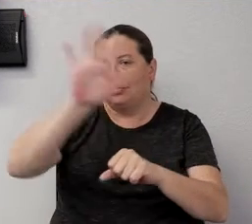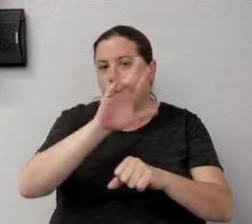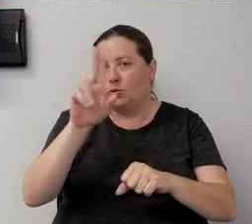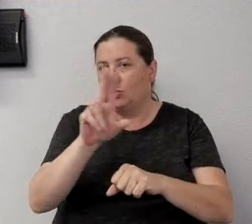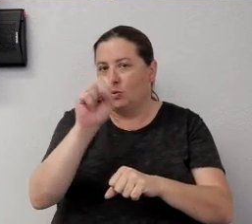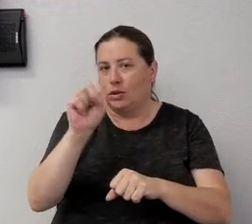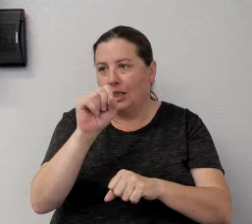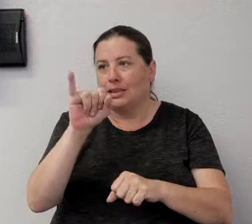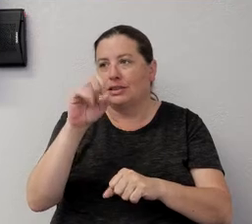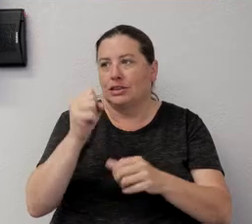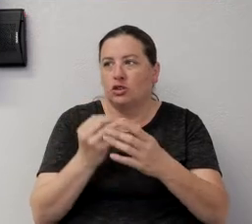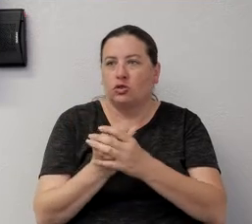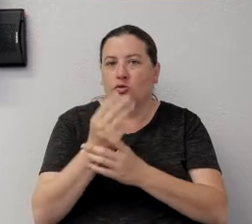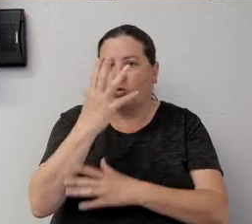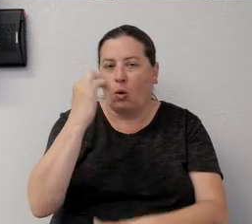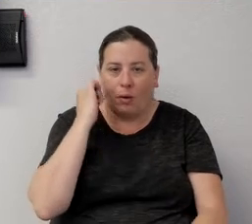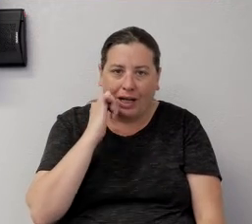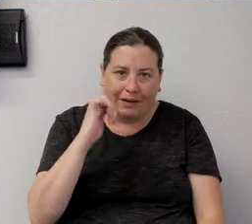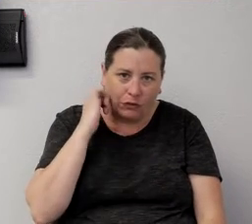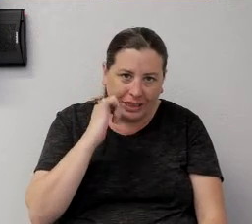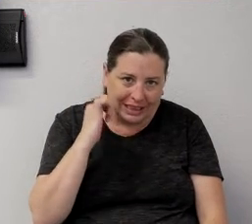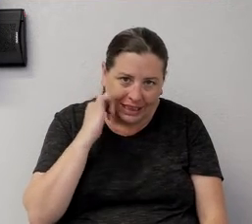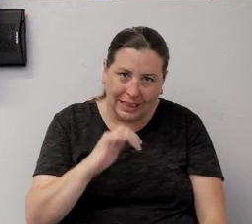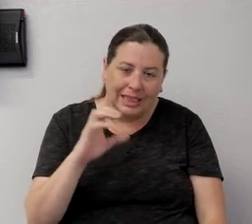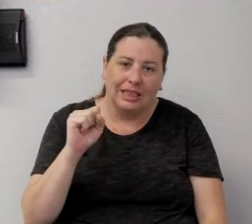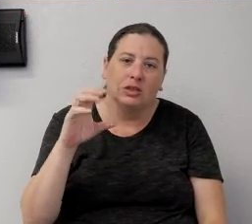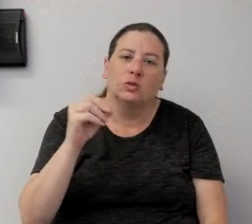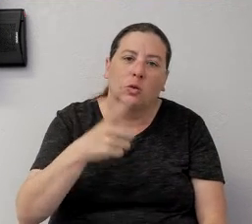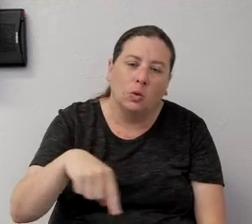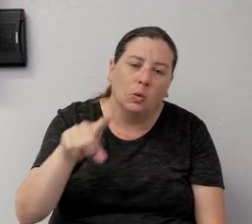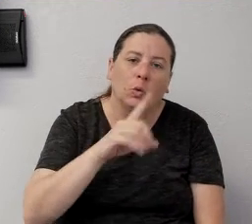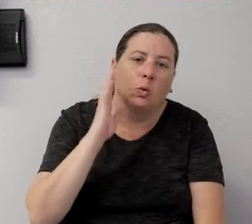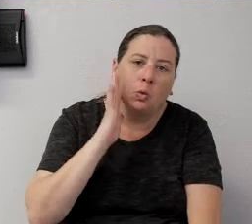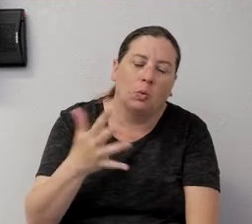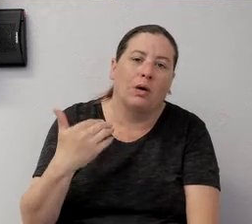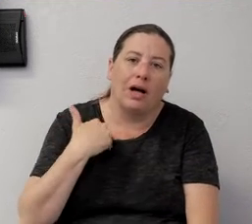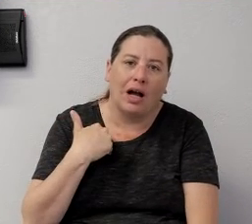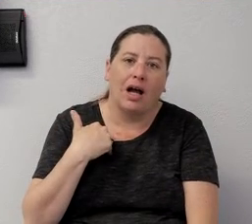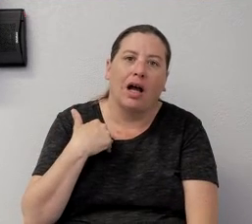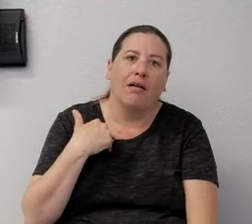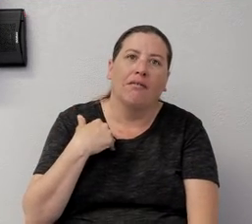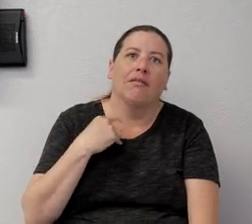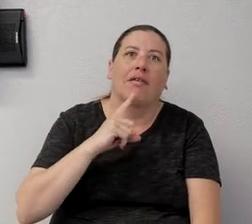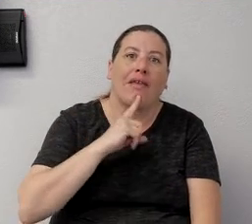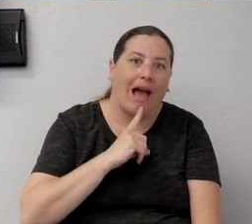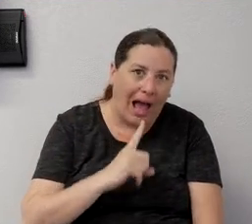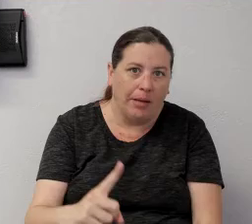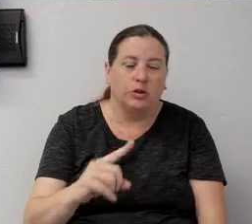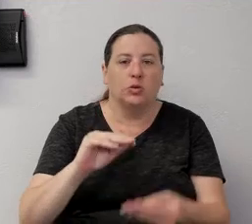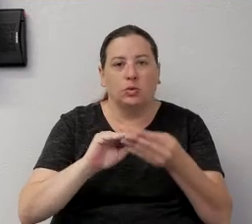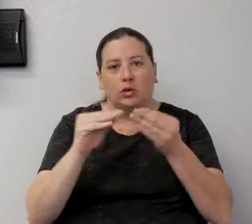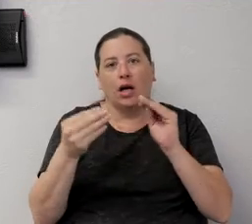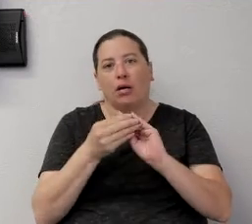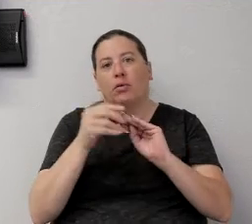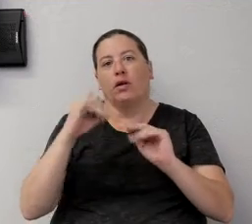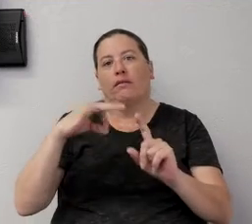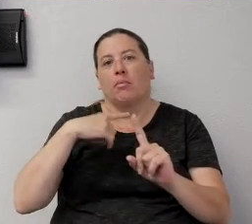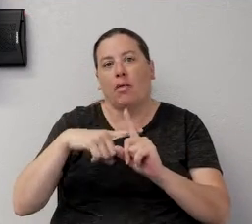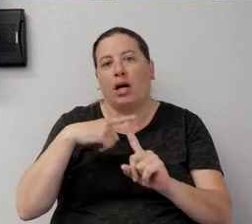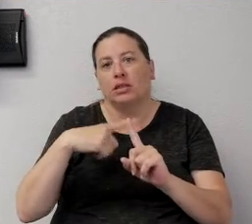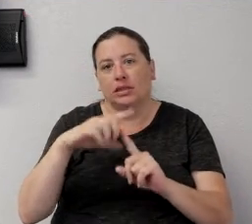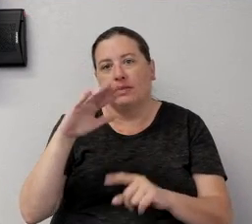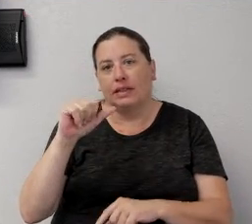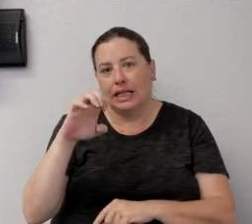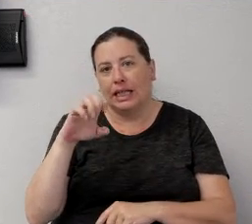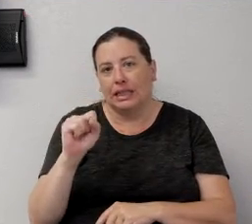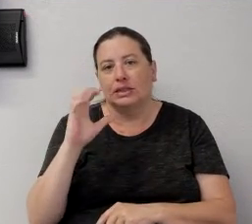growing every single day. So you're going to have, you know, the absolute number of positive cases is